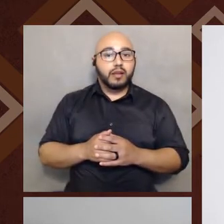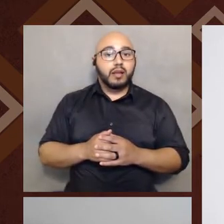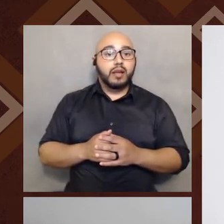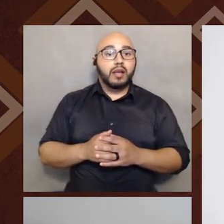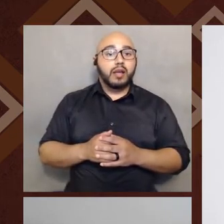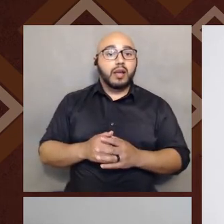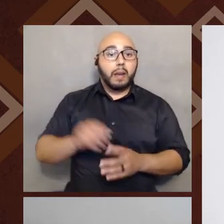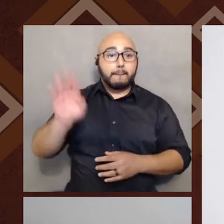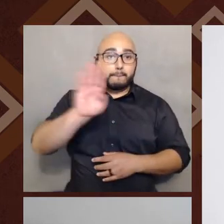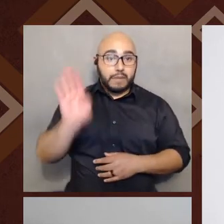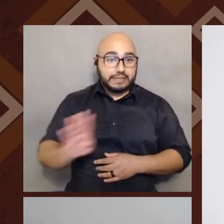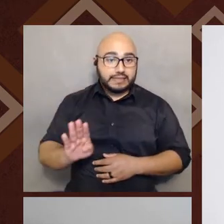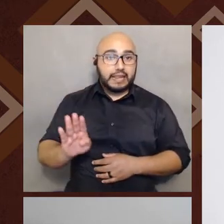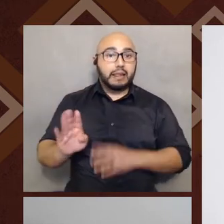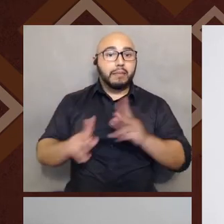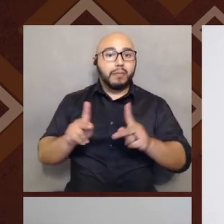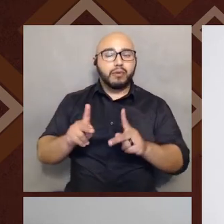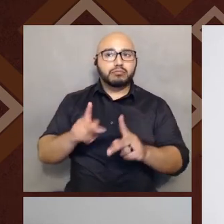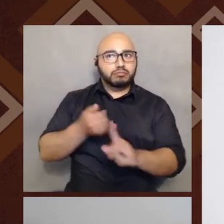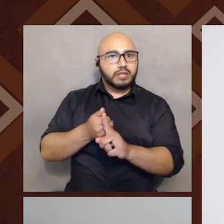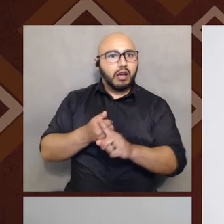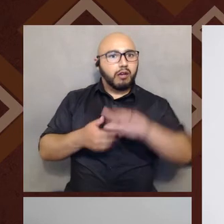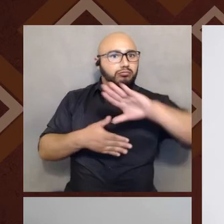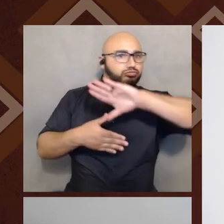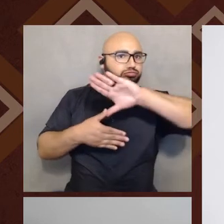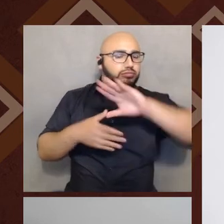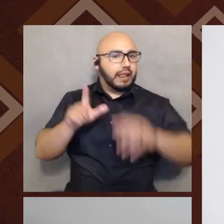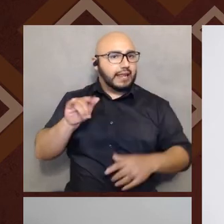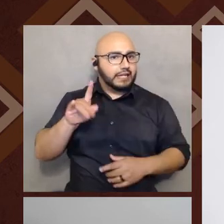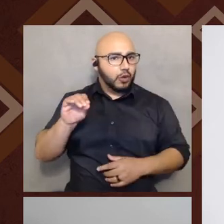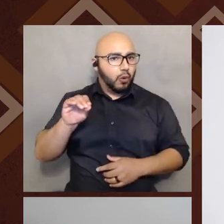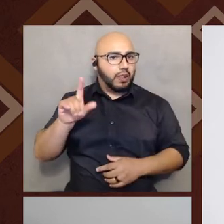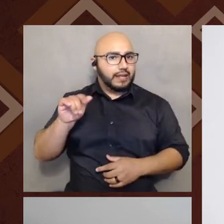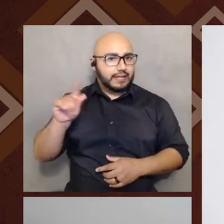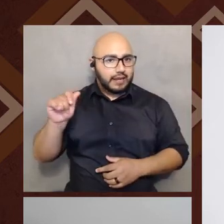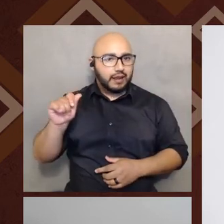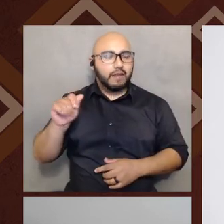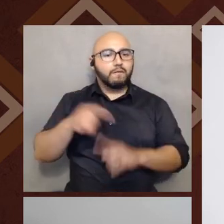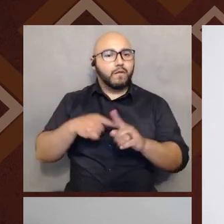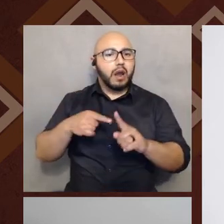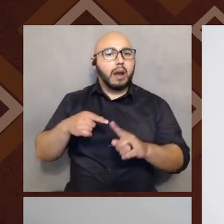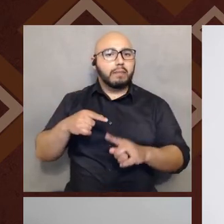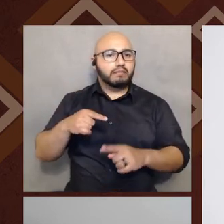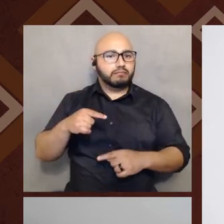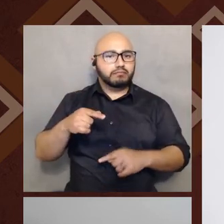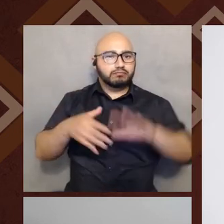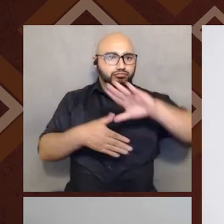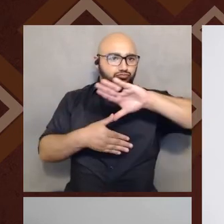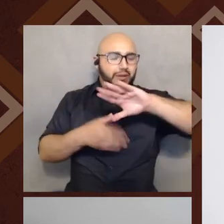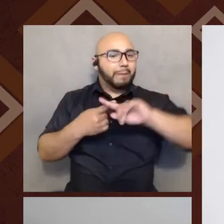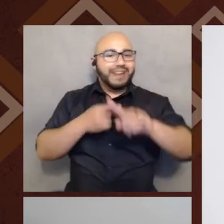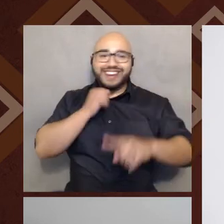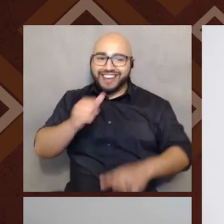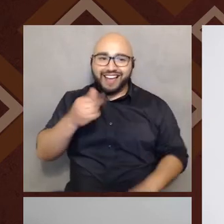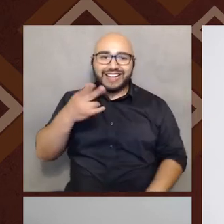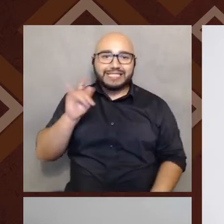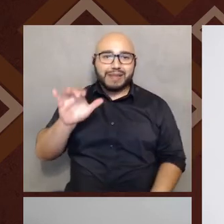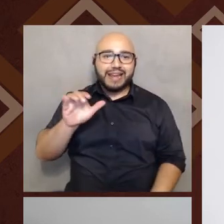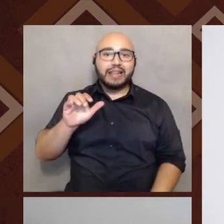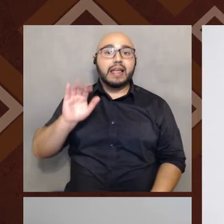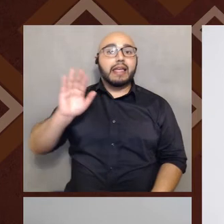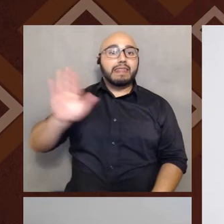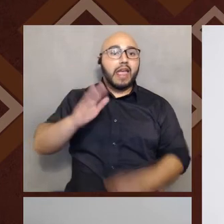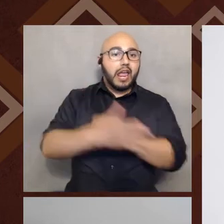who are certainly Latino or Latina. Um, they're from Latin America, but they're not Hispanics. They're not from a country